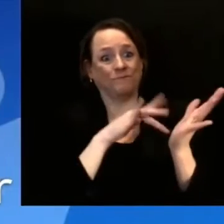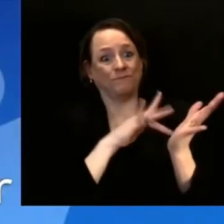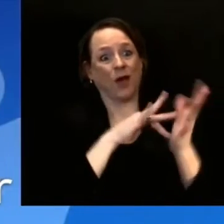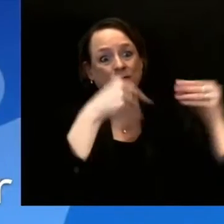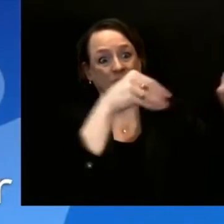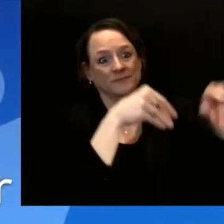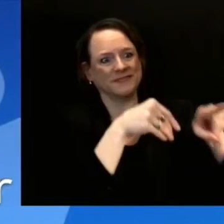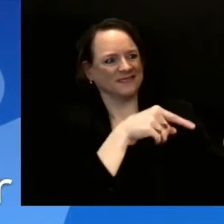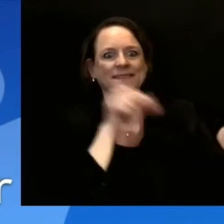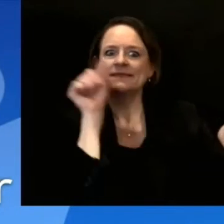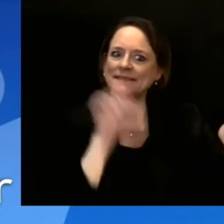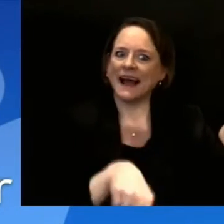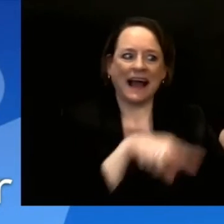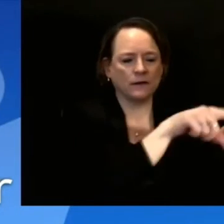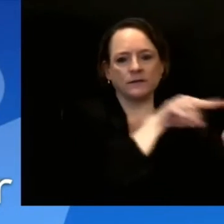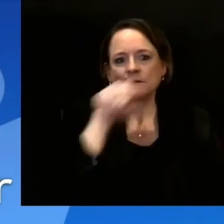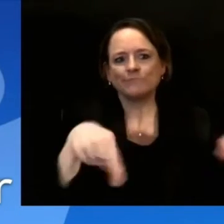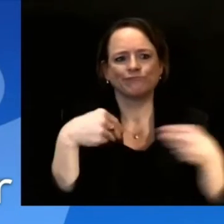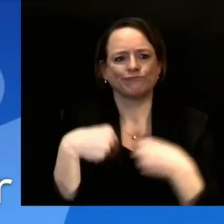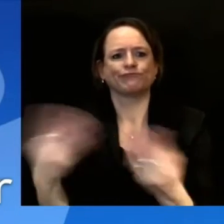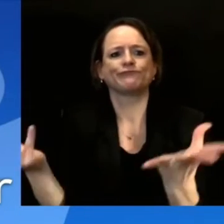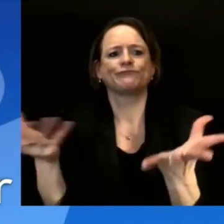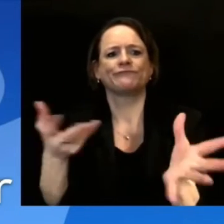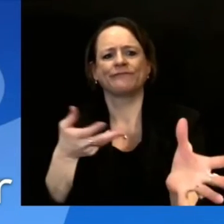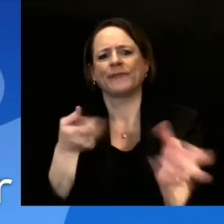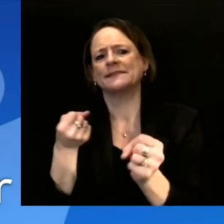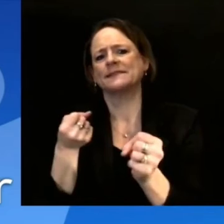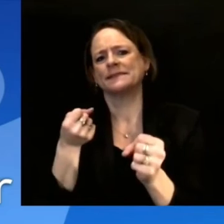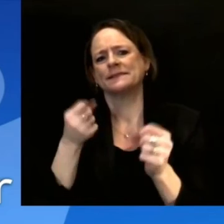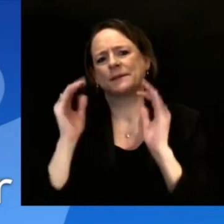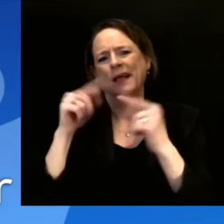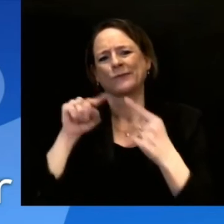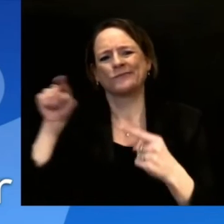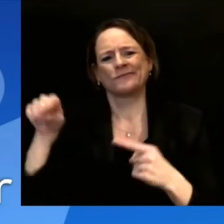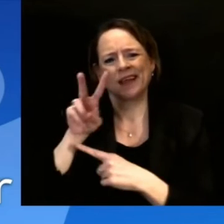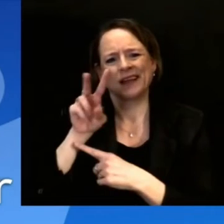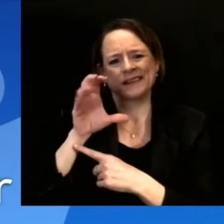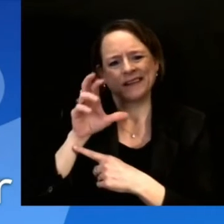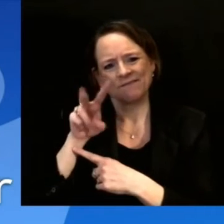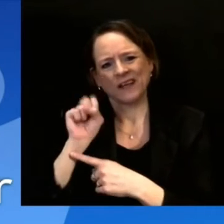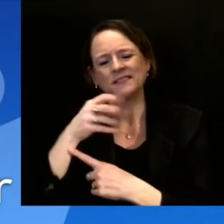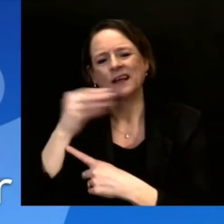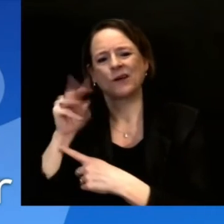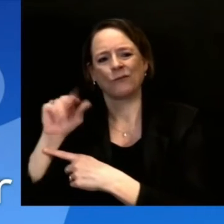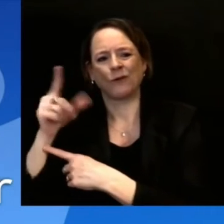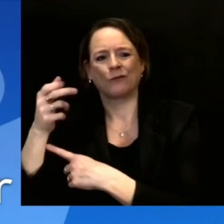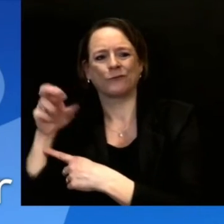Thank you for that. And now to Heather Pultrock, WSAW in Wausau. Heather.